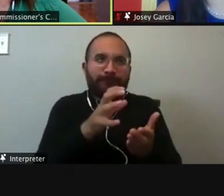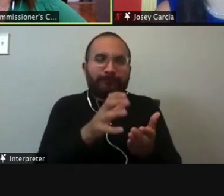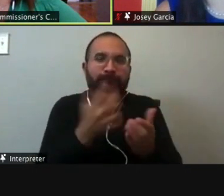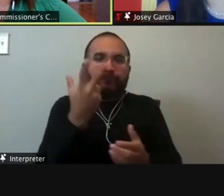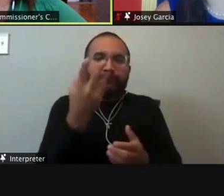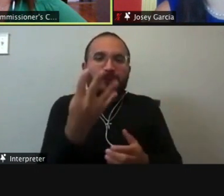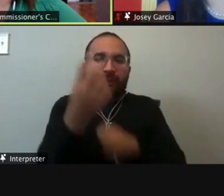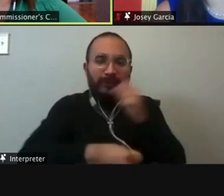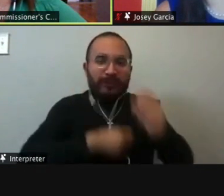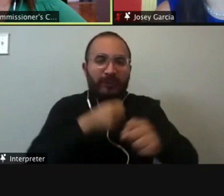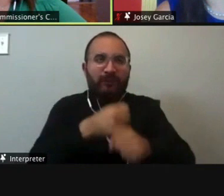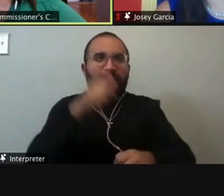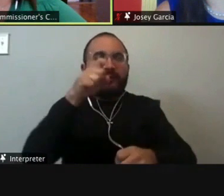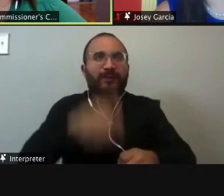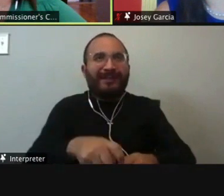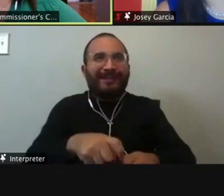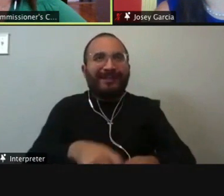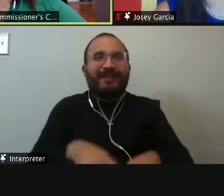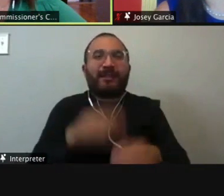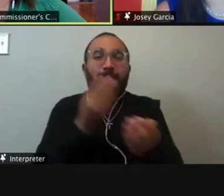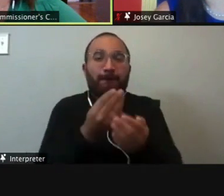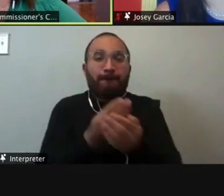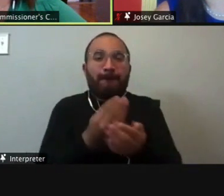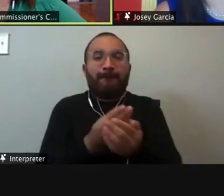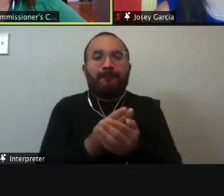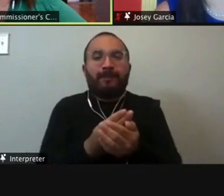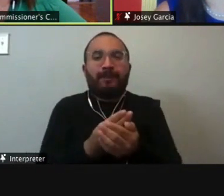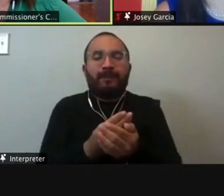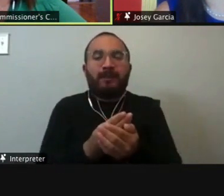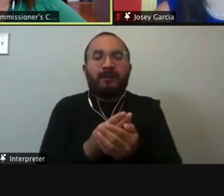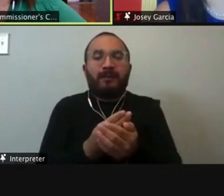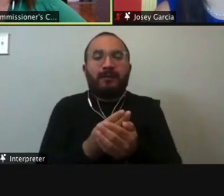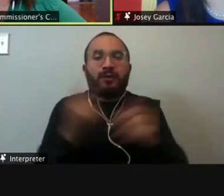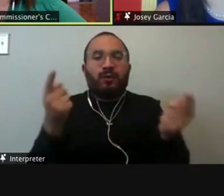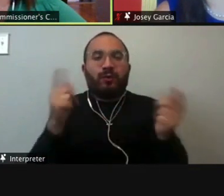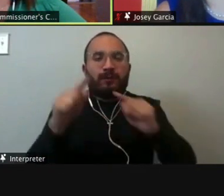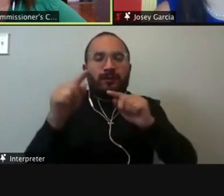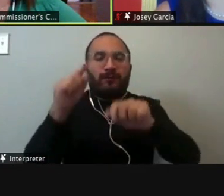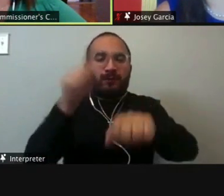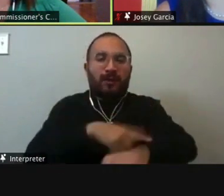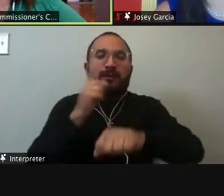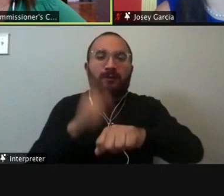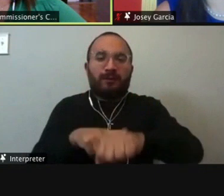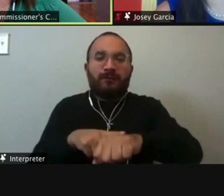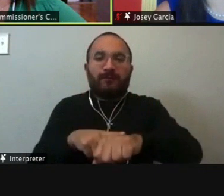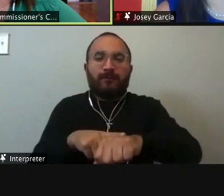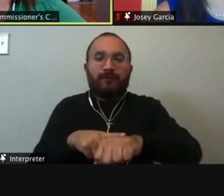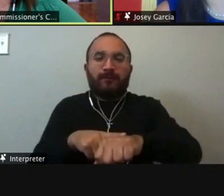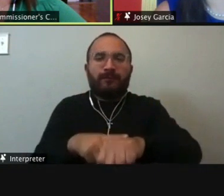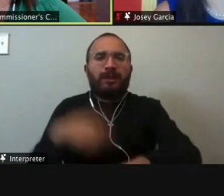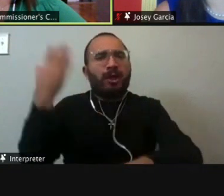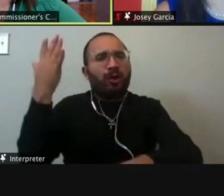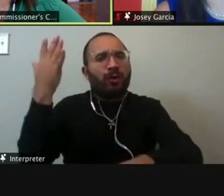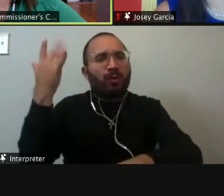and it's not something that just happened recently. This has been going on for some time and for what, why has it gotten